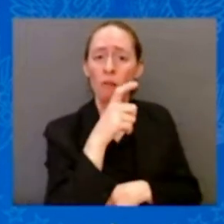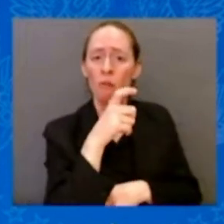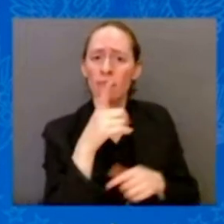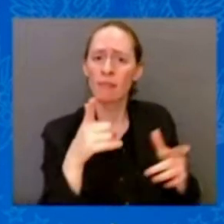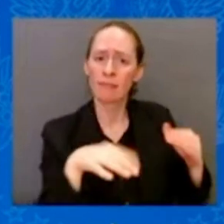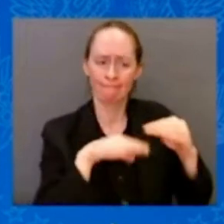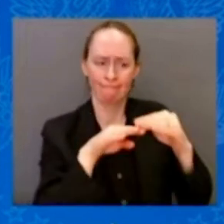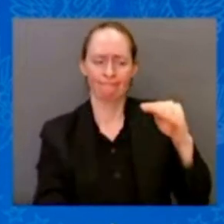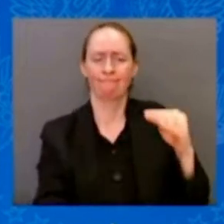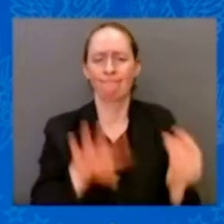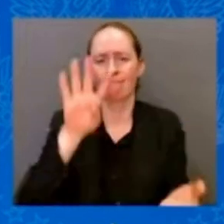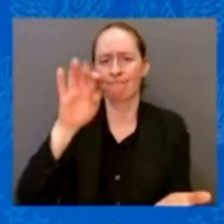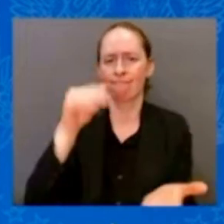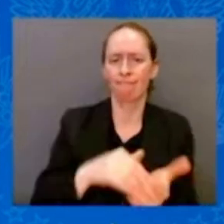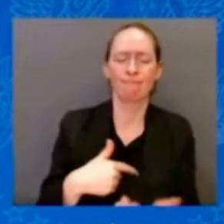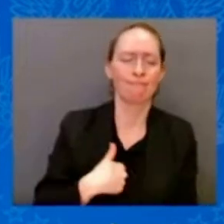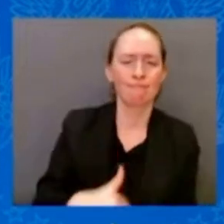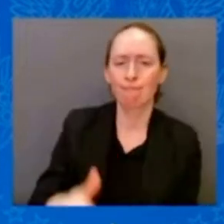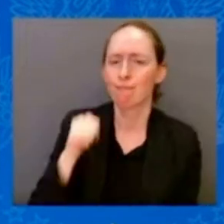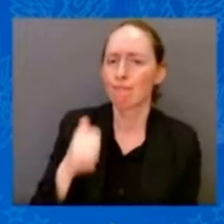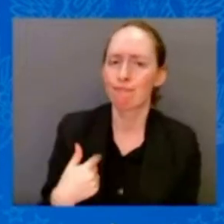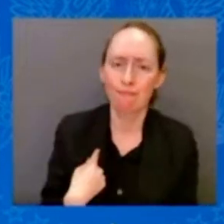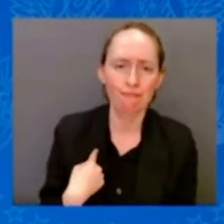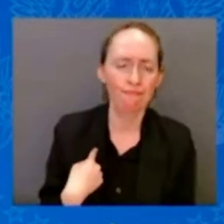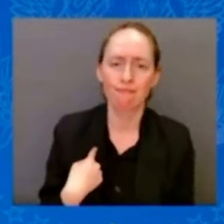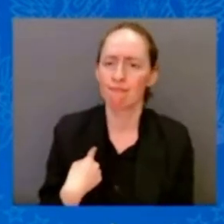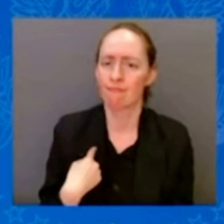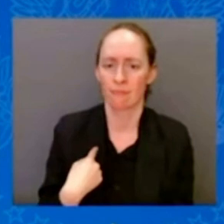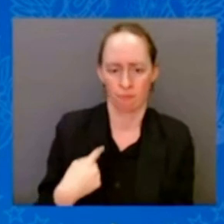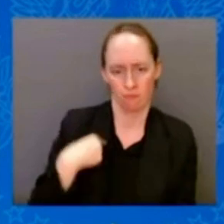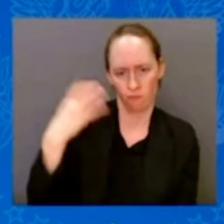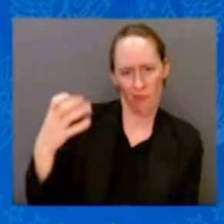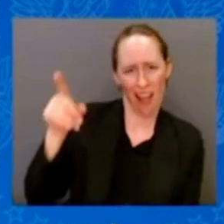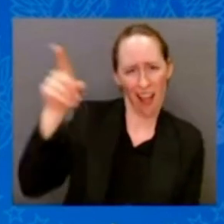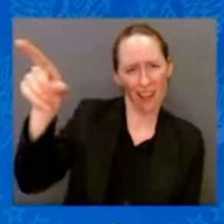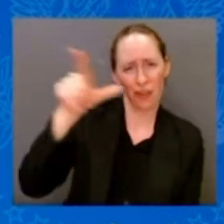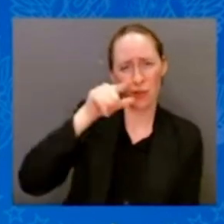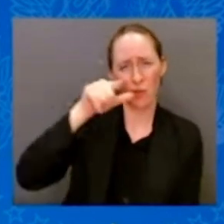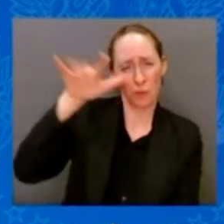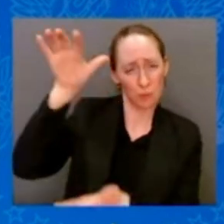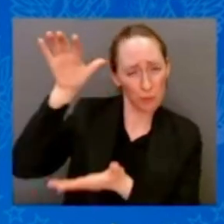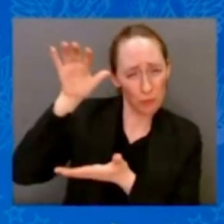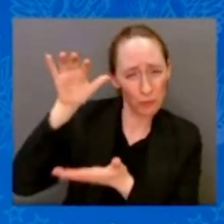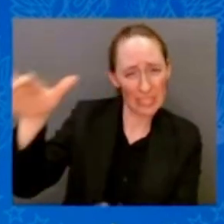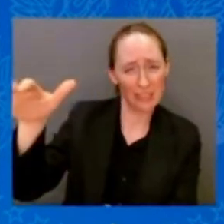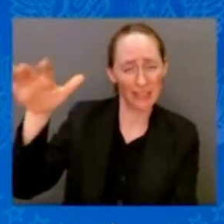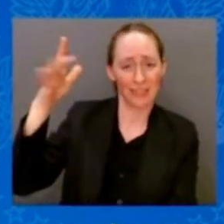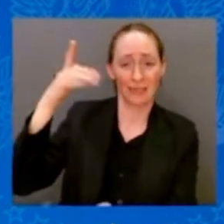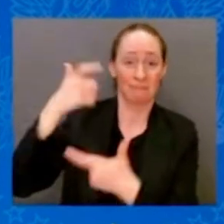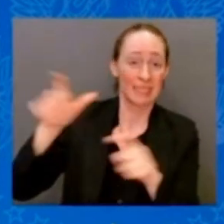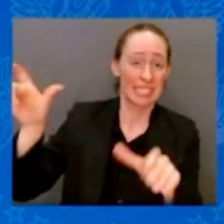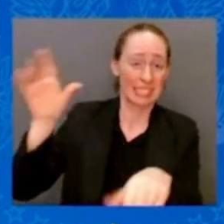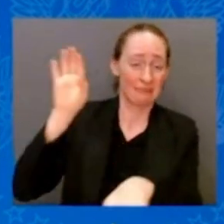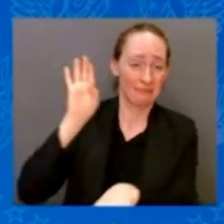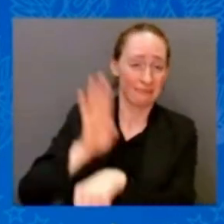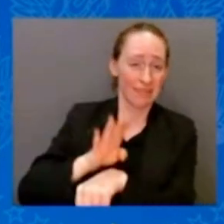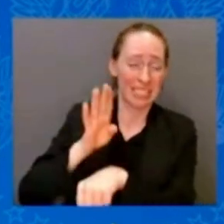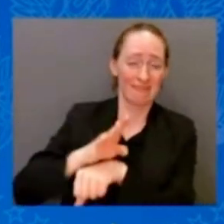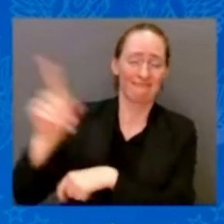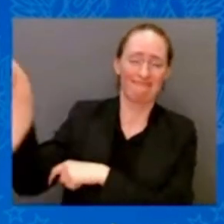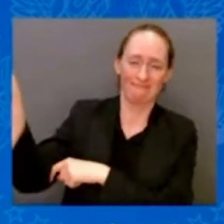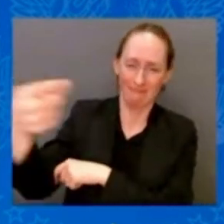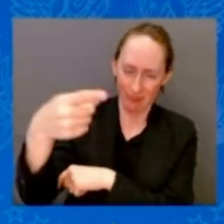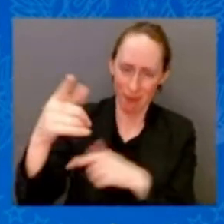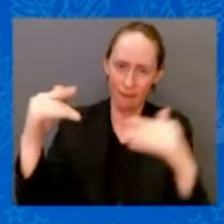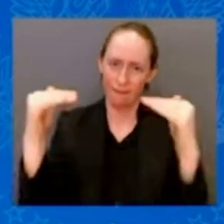making the wealthy and big corporations pay just a little bit more. Like I said, do you think a trillionaire should be staying at 3 percent? Look, I'm a capitalist.